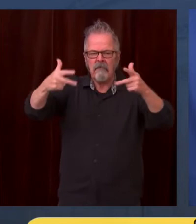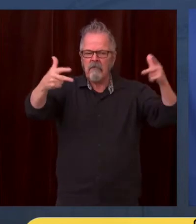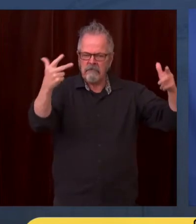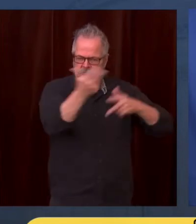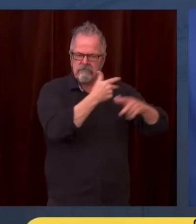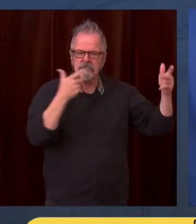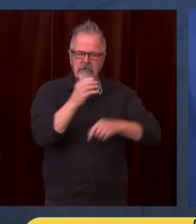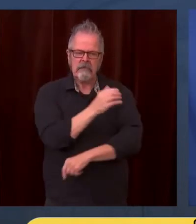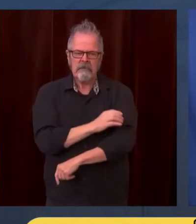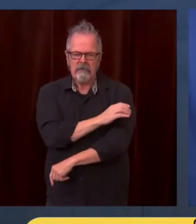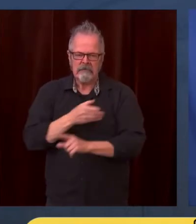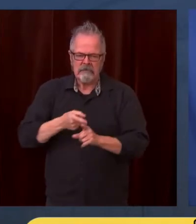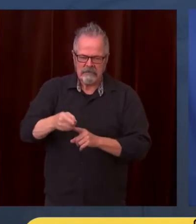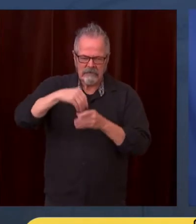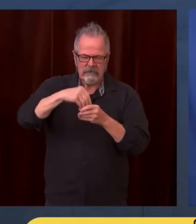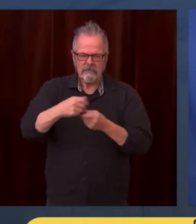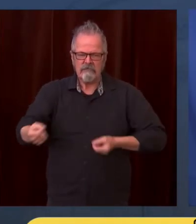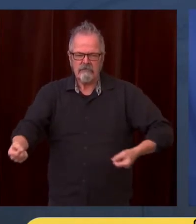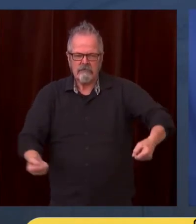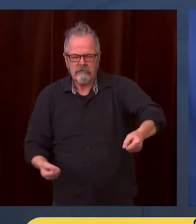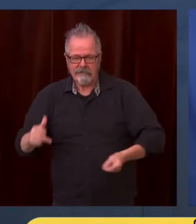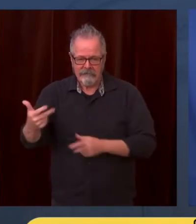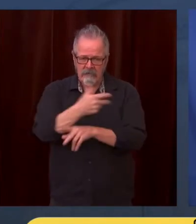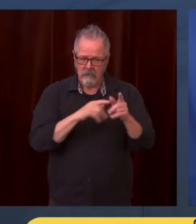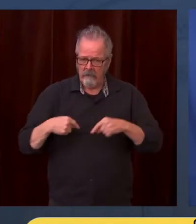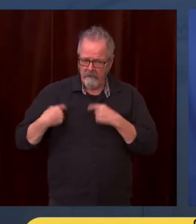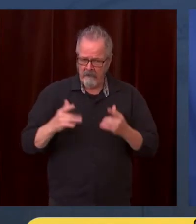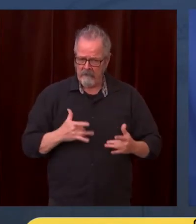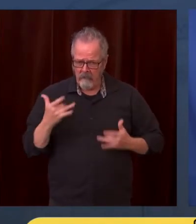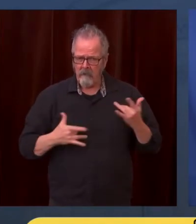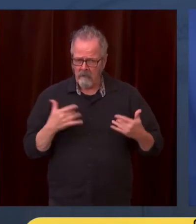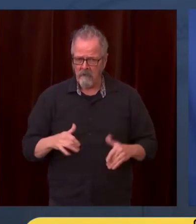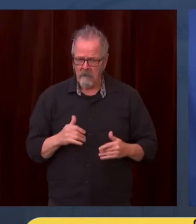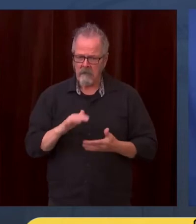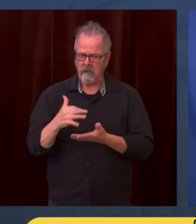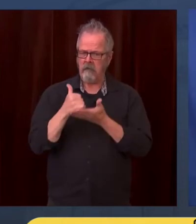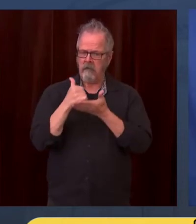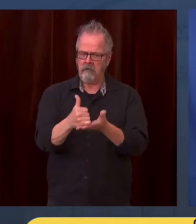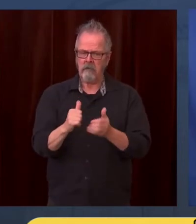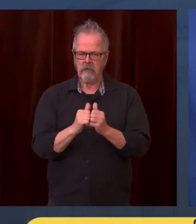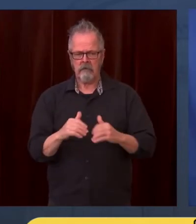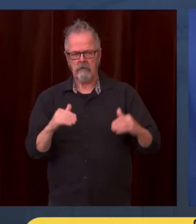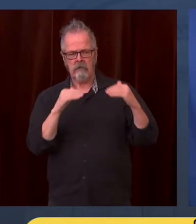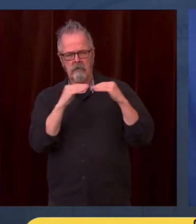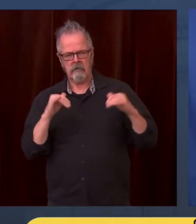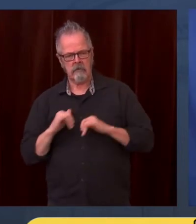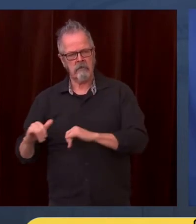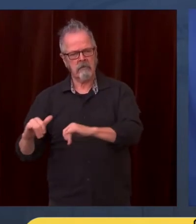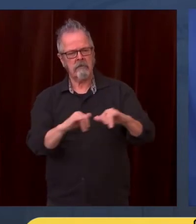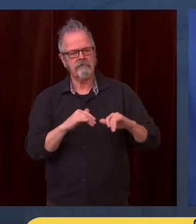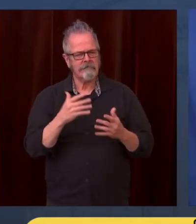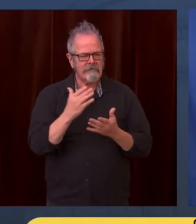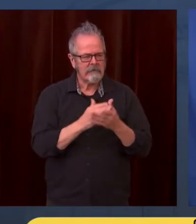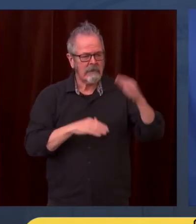demand, as I indicated. It's going to increase our equity as well. Again, I want to thank the Biden administration for being alert to helping out